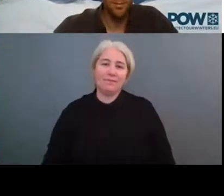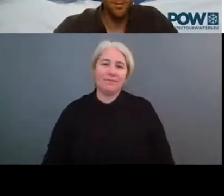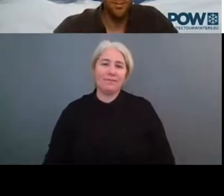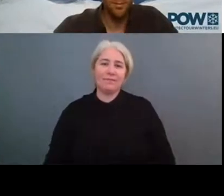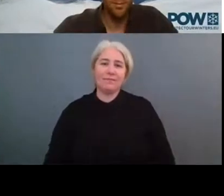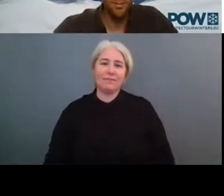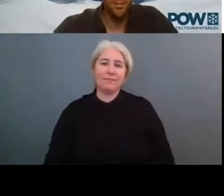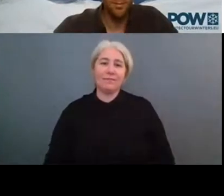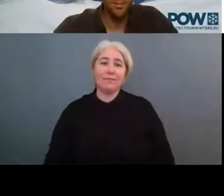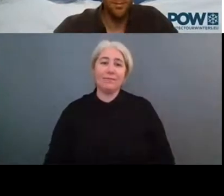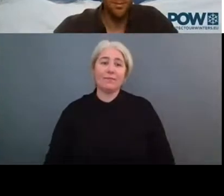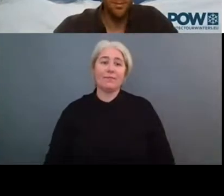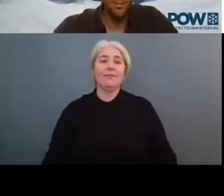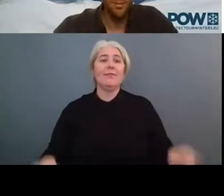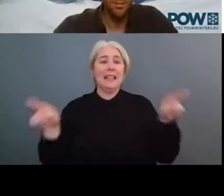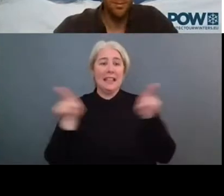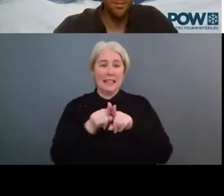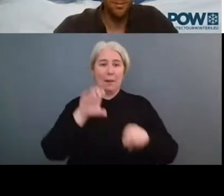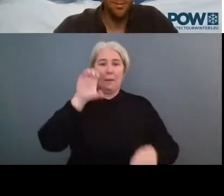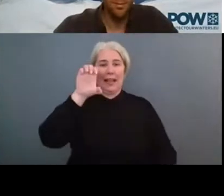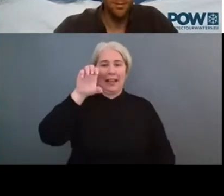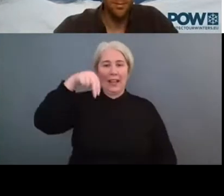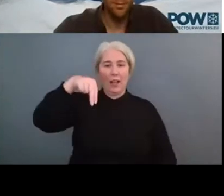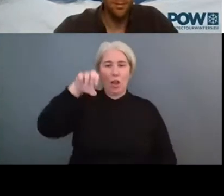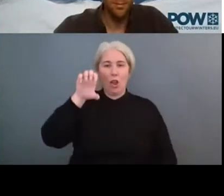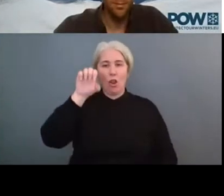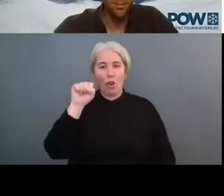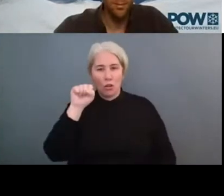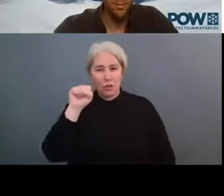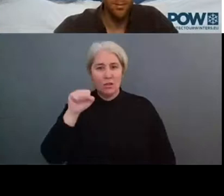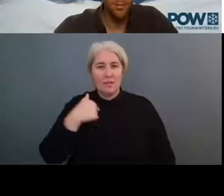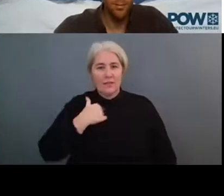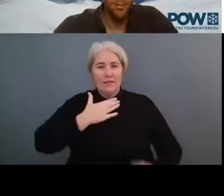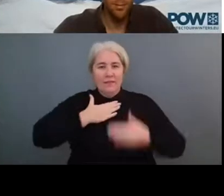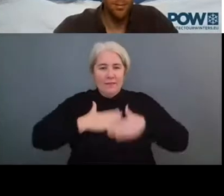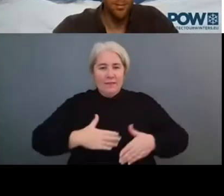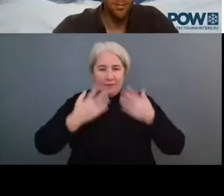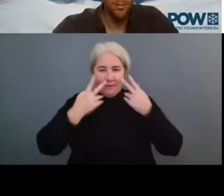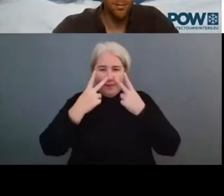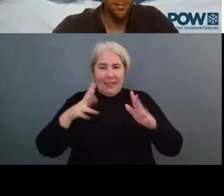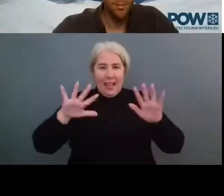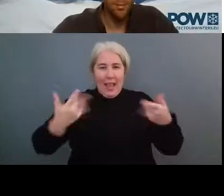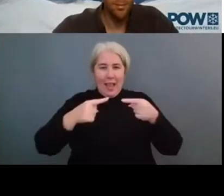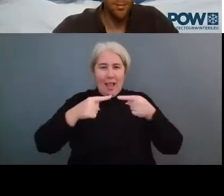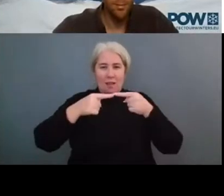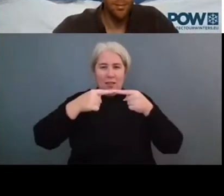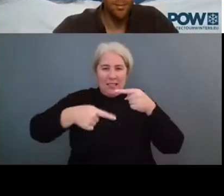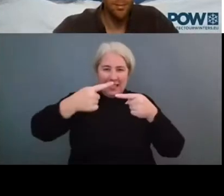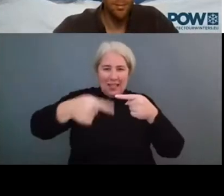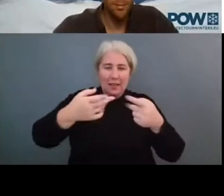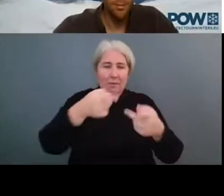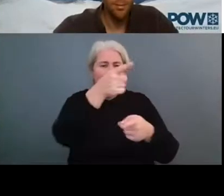sustainability. So when you were asking about existing policies,